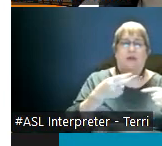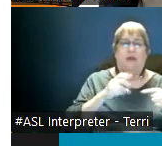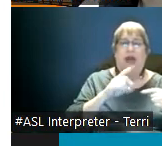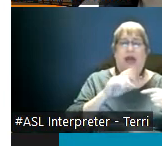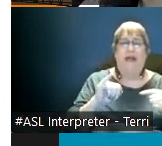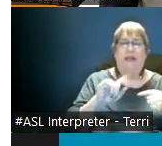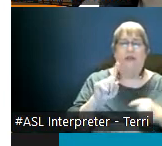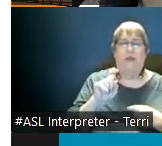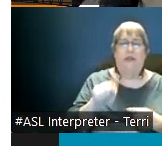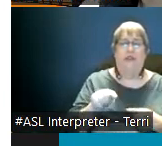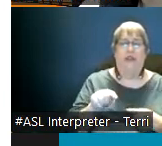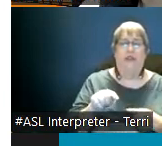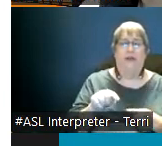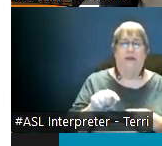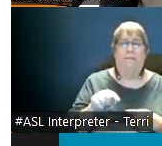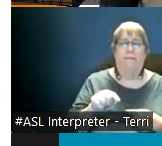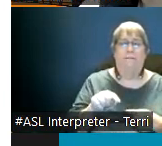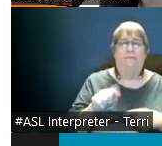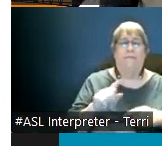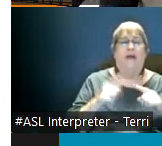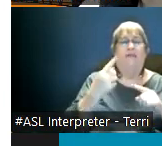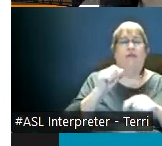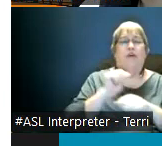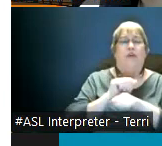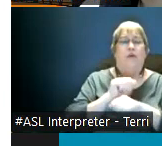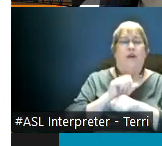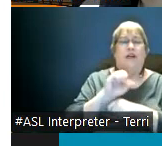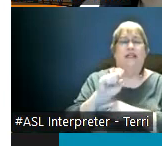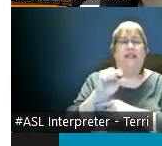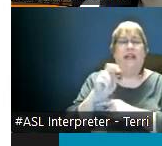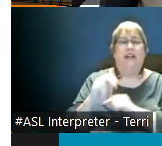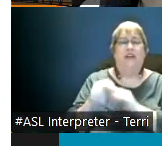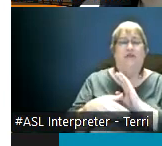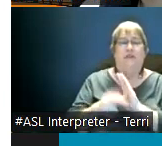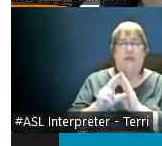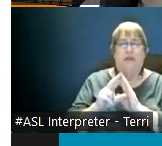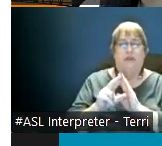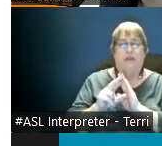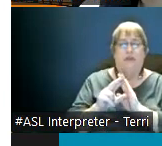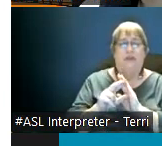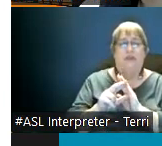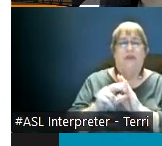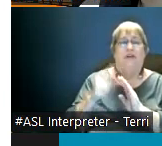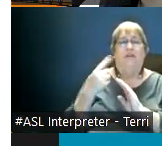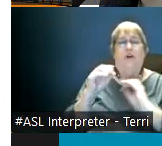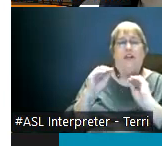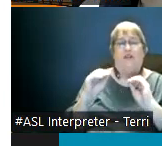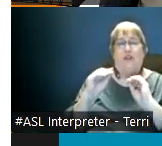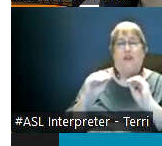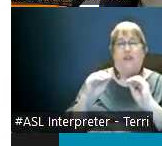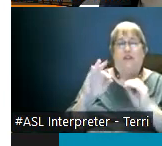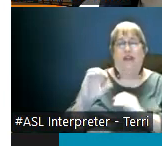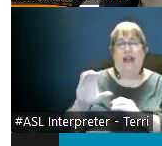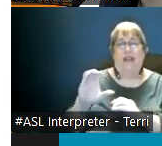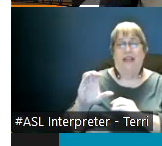bit earlier here um but in terms of the workstation reviews um the for instructional faculty um is conducted